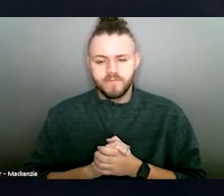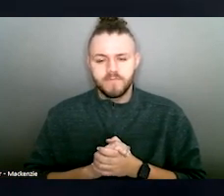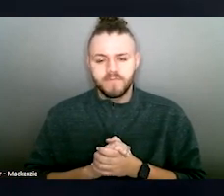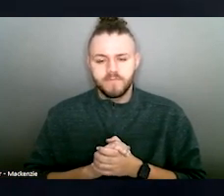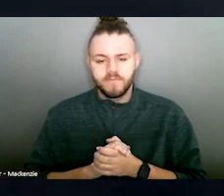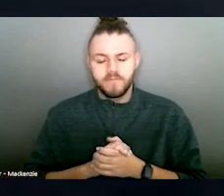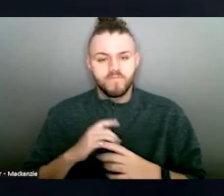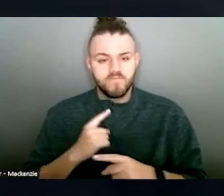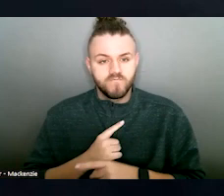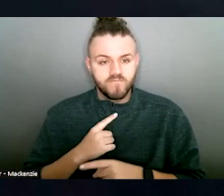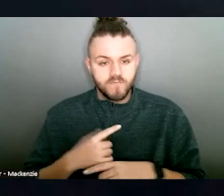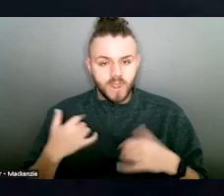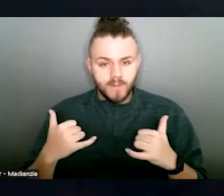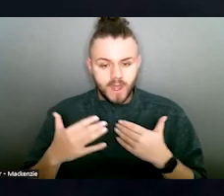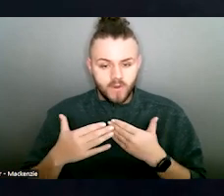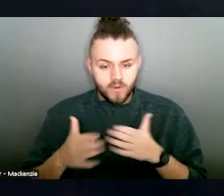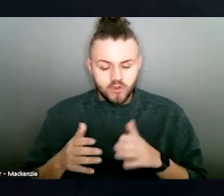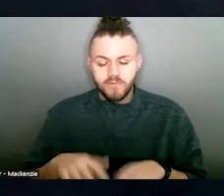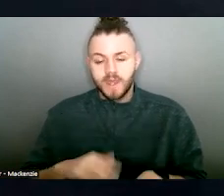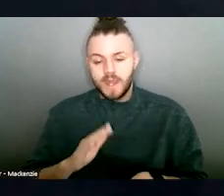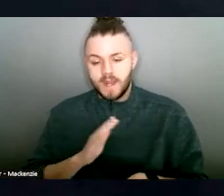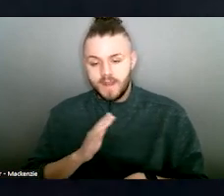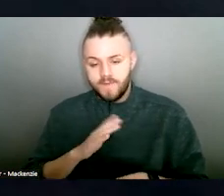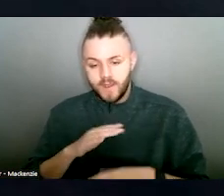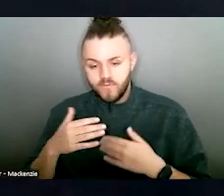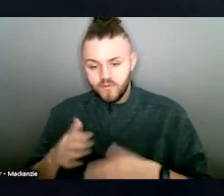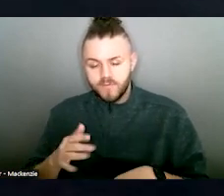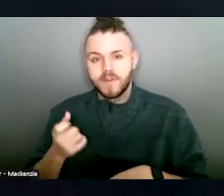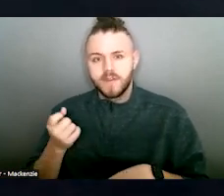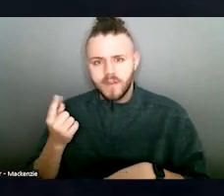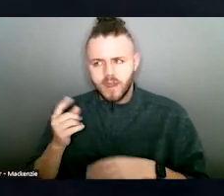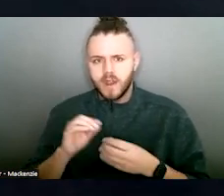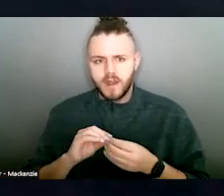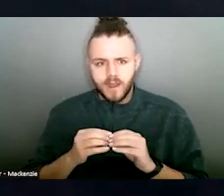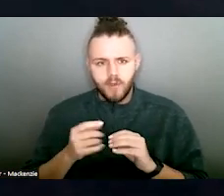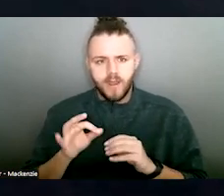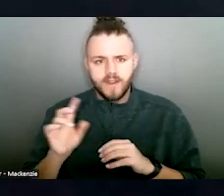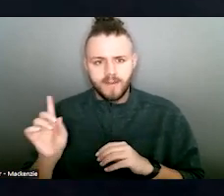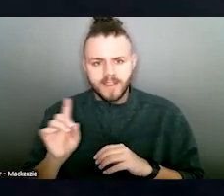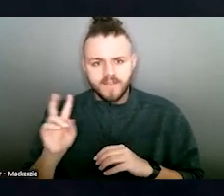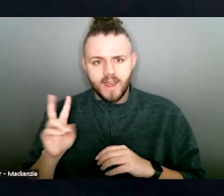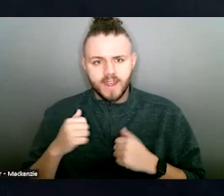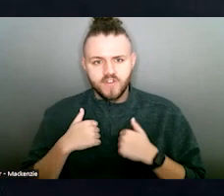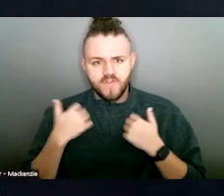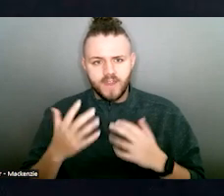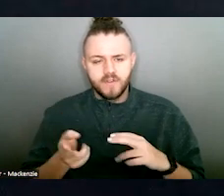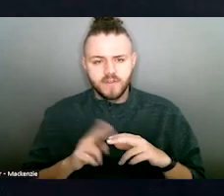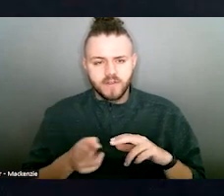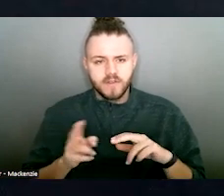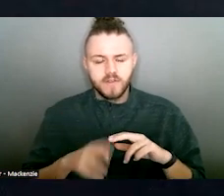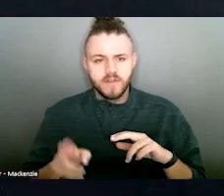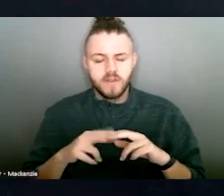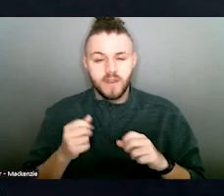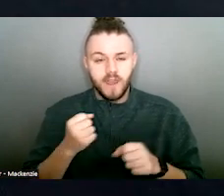And yet, the number of domestic violence survivors grew every single year. During the pandemic,